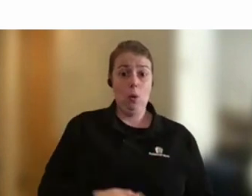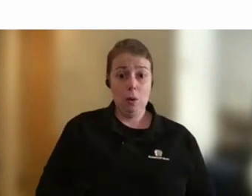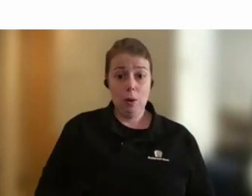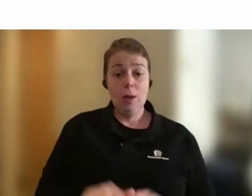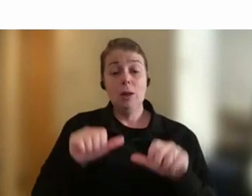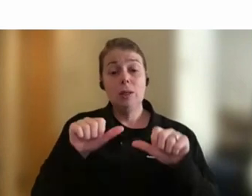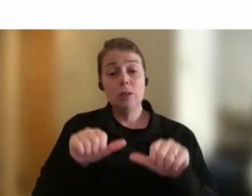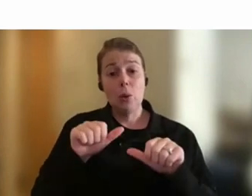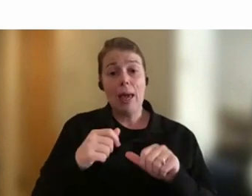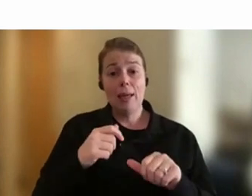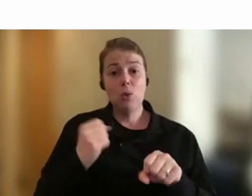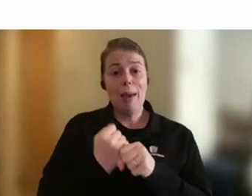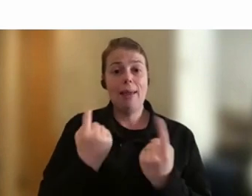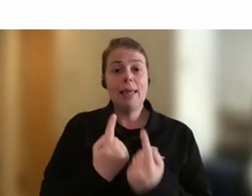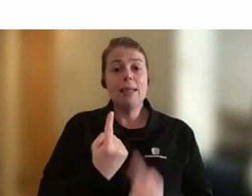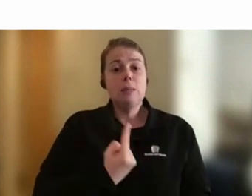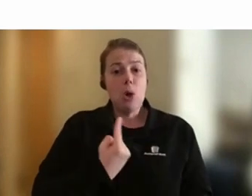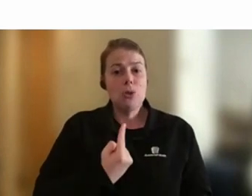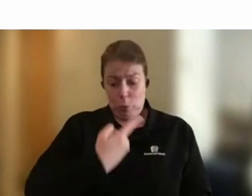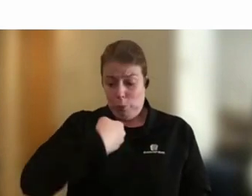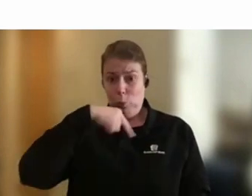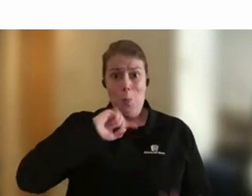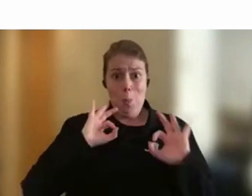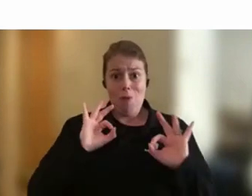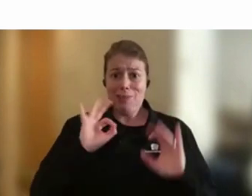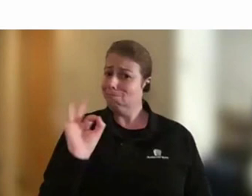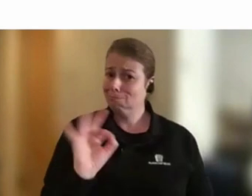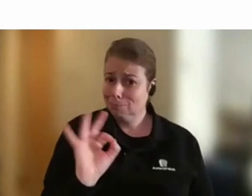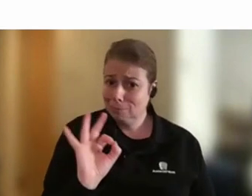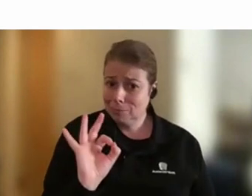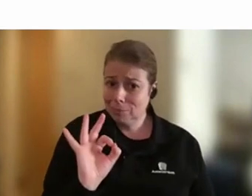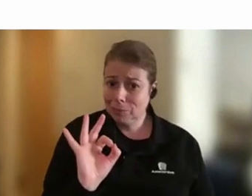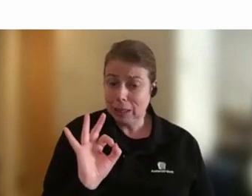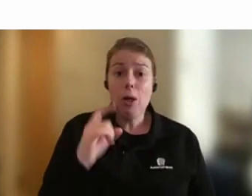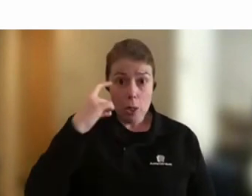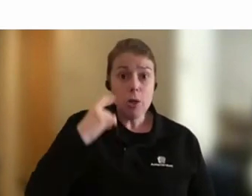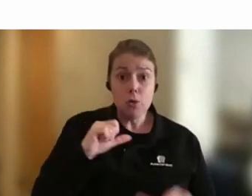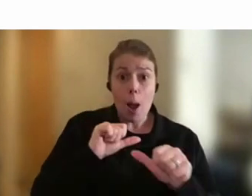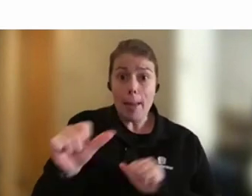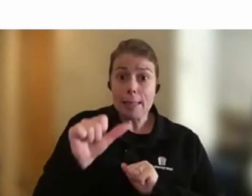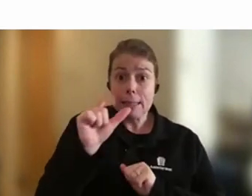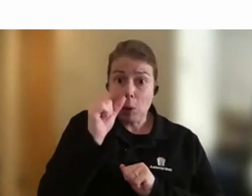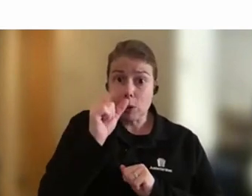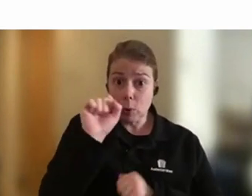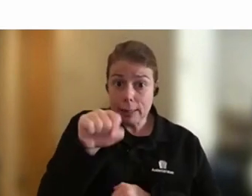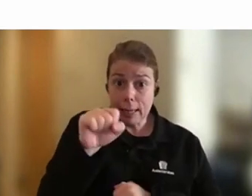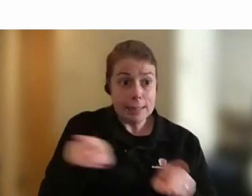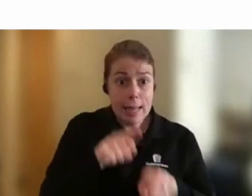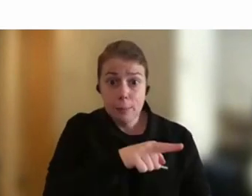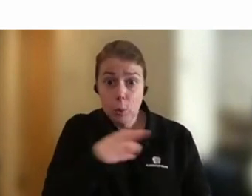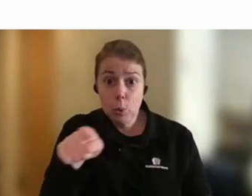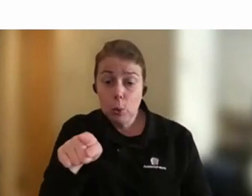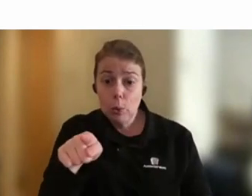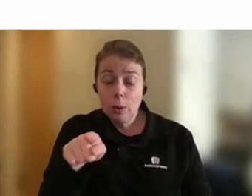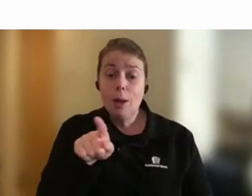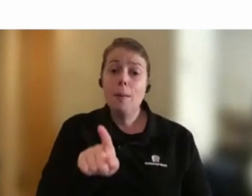okay to personalise things. We're not perfect. All right, we're going to try and be the best we can be, just like you all are. So if I'm